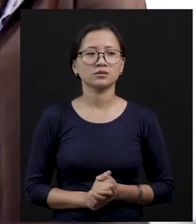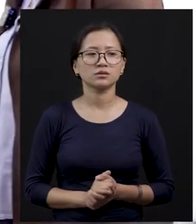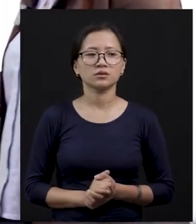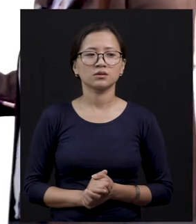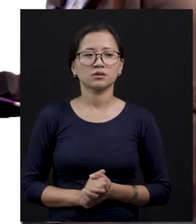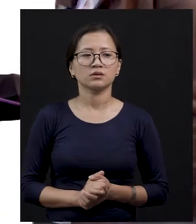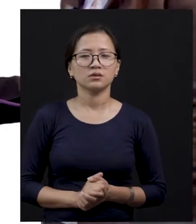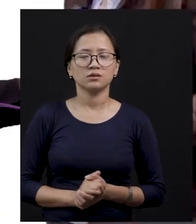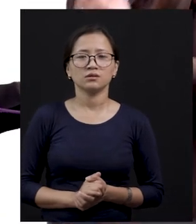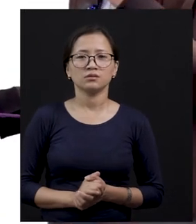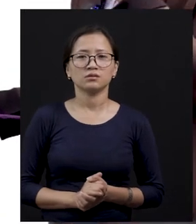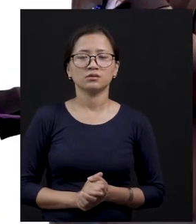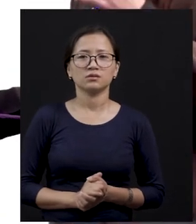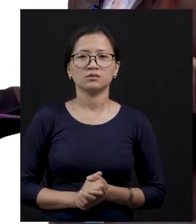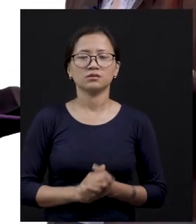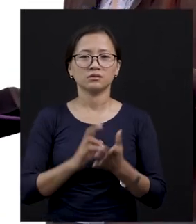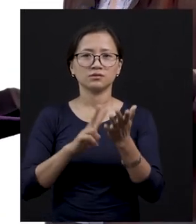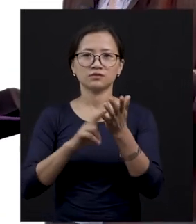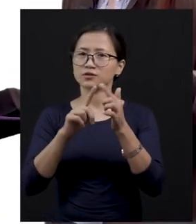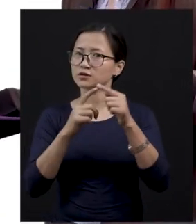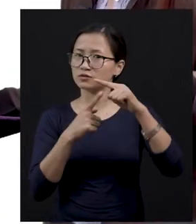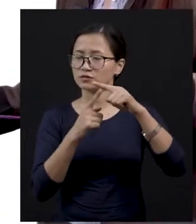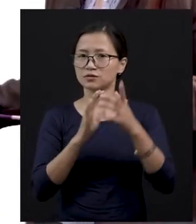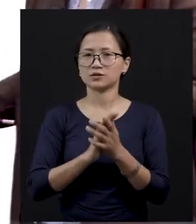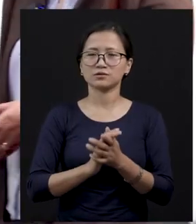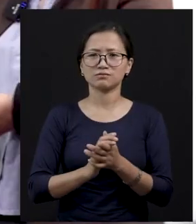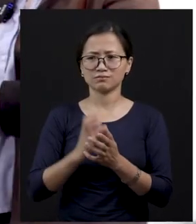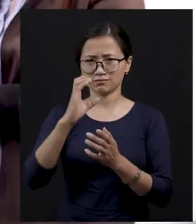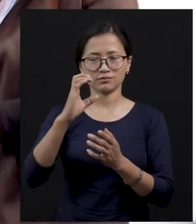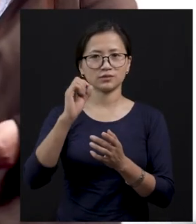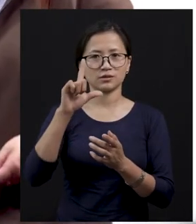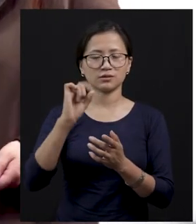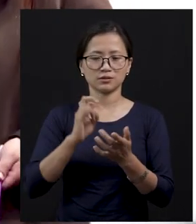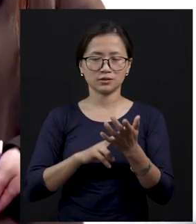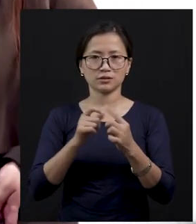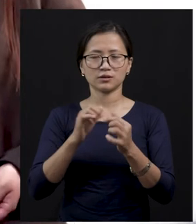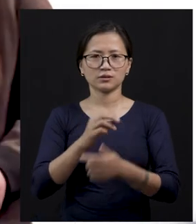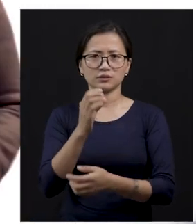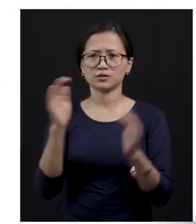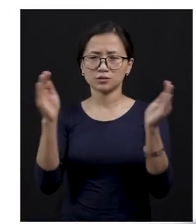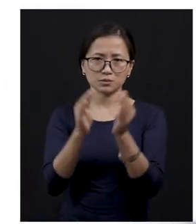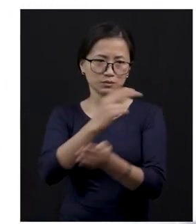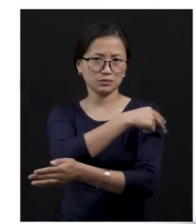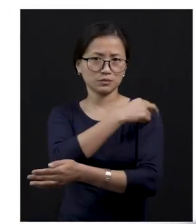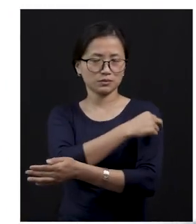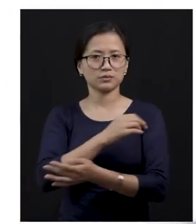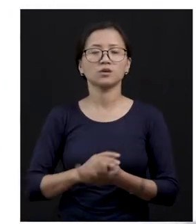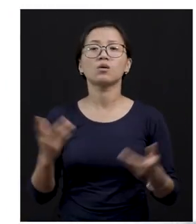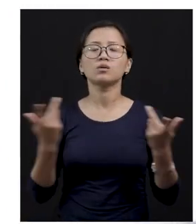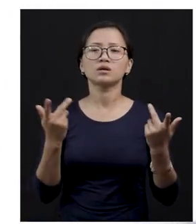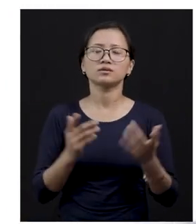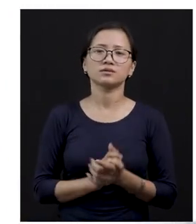Here? Yes, you take them to a vet clinic. All right. So, what do you call an animal doctor?